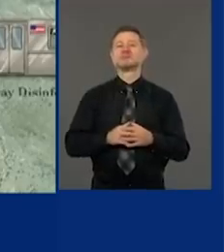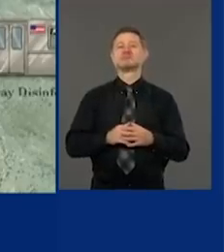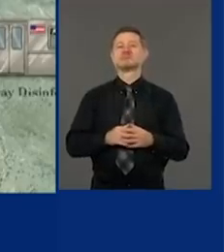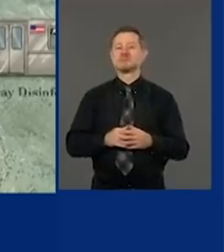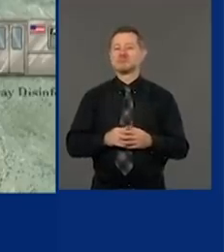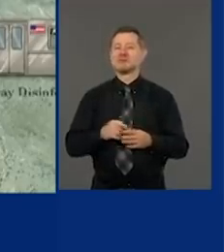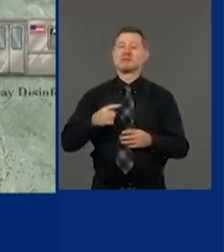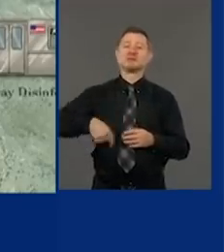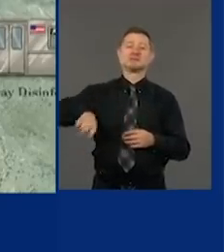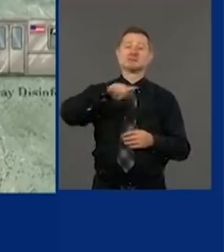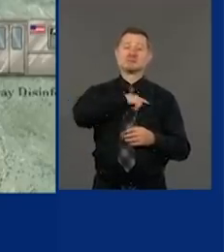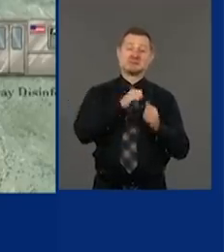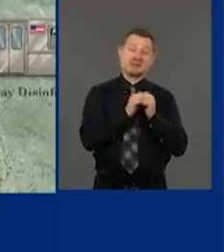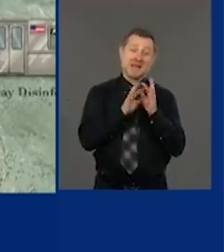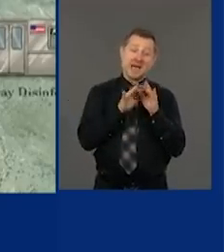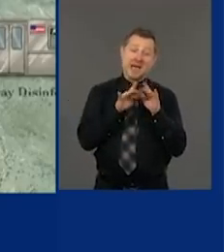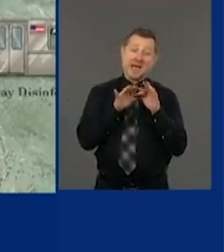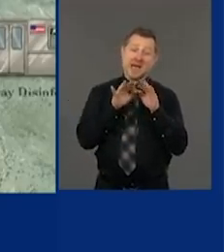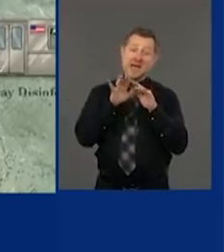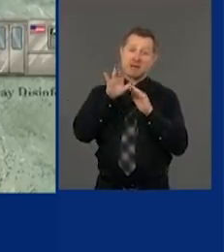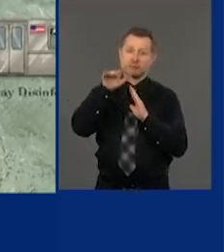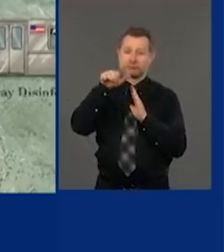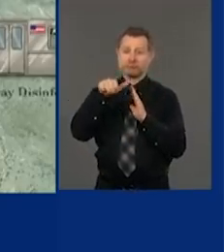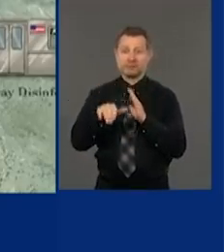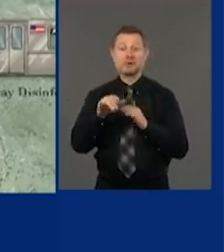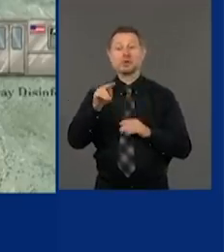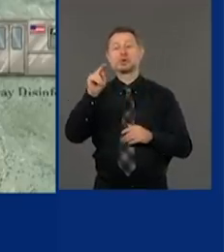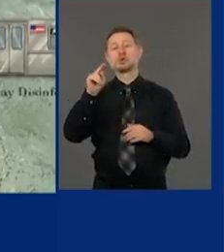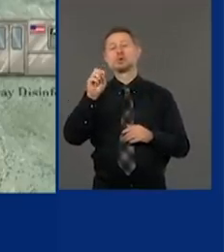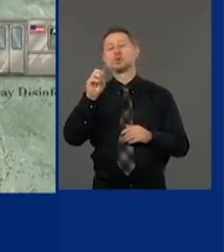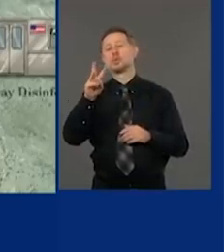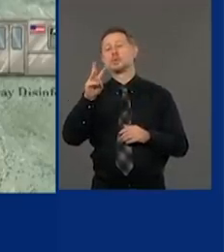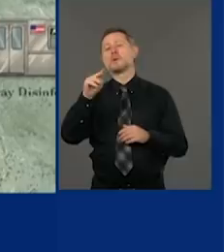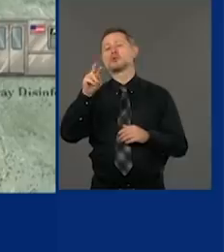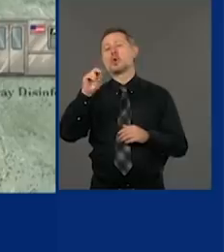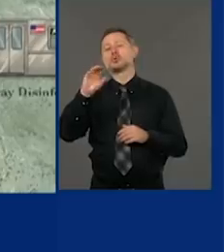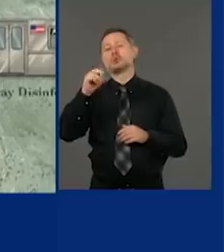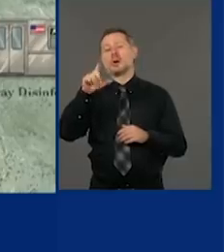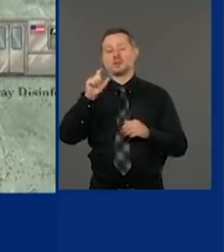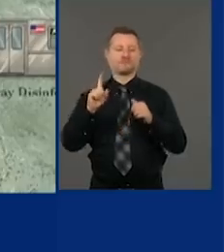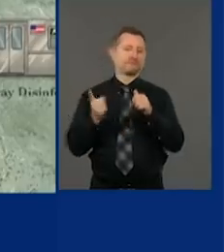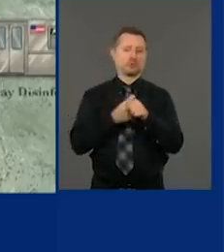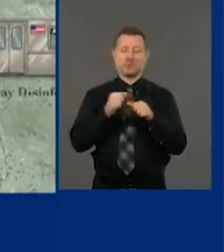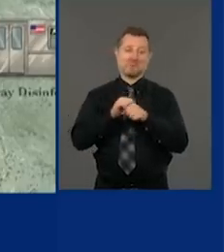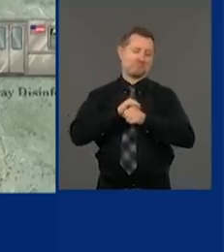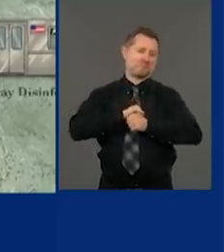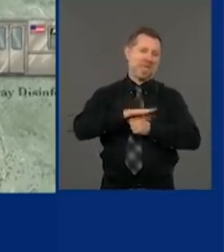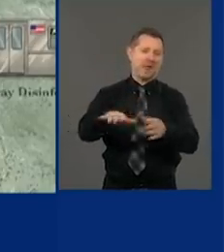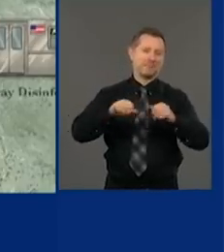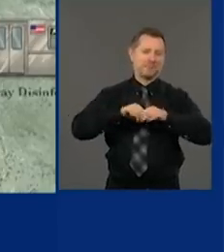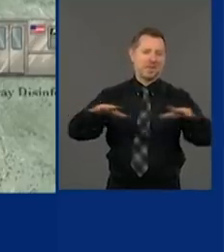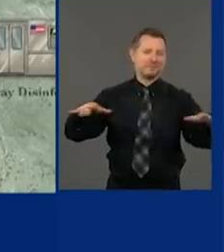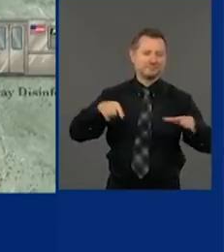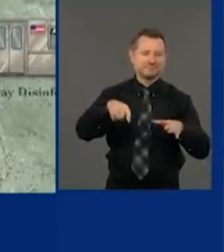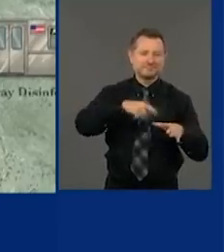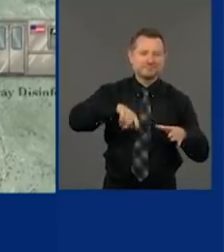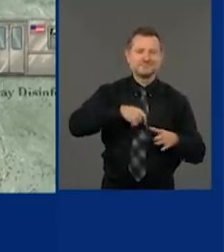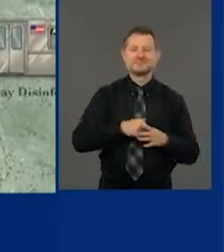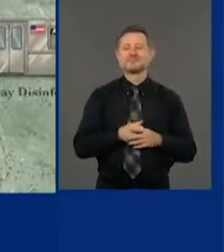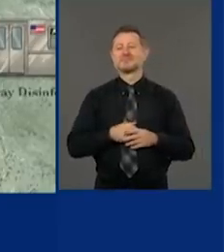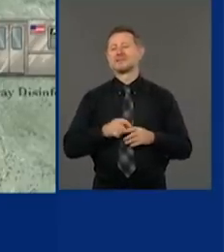111 days of hell. The new Rochelle hotspot, first hotspot cluster. Testing, tracing,